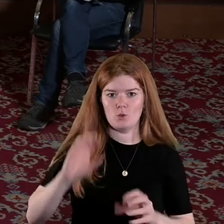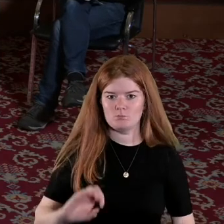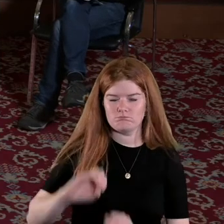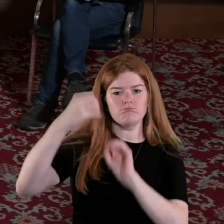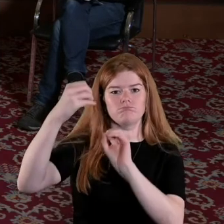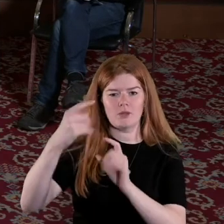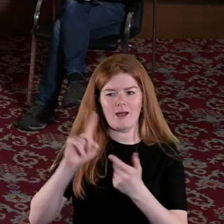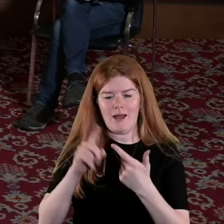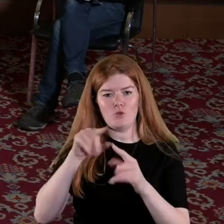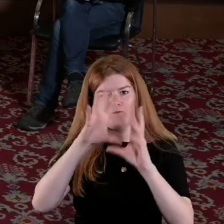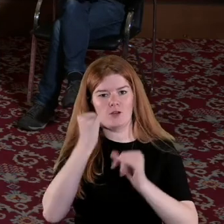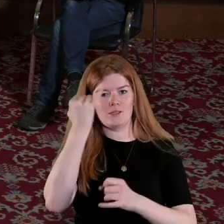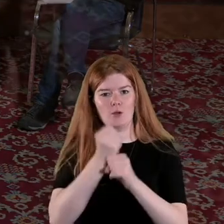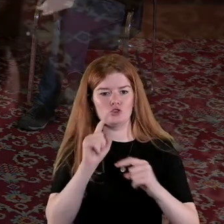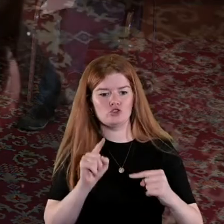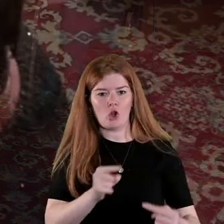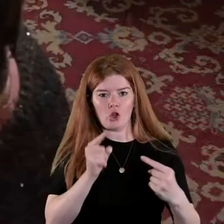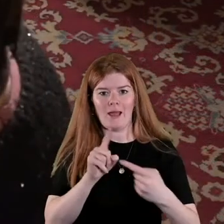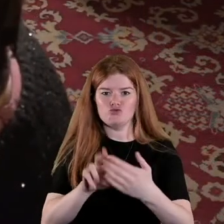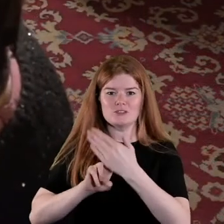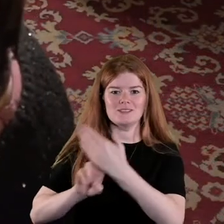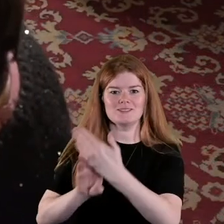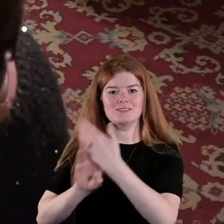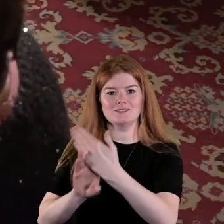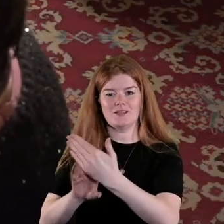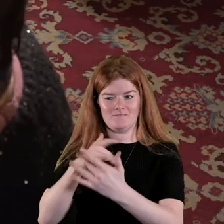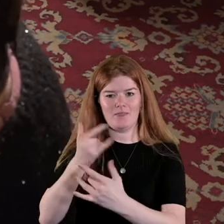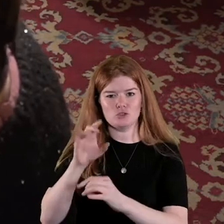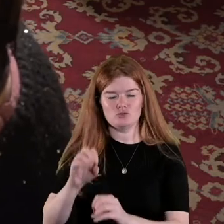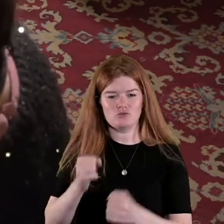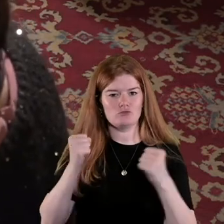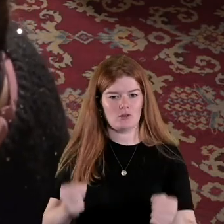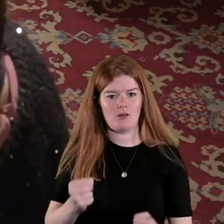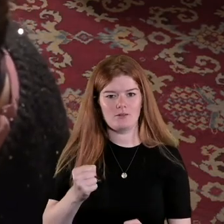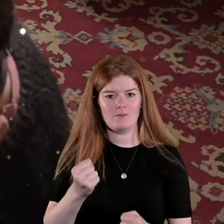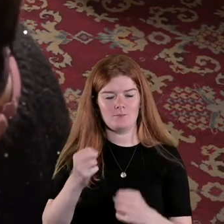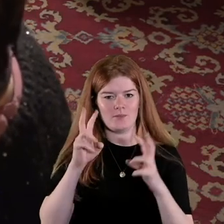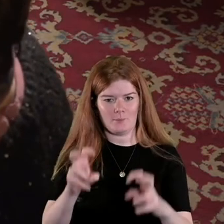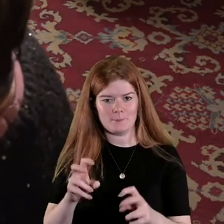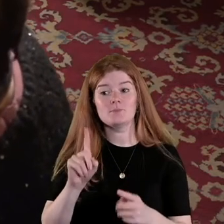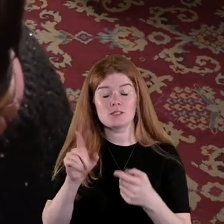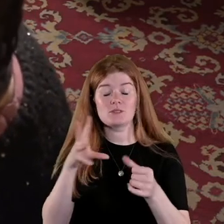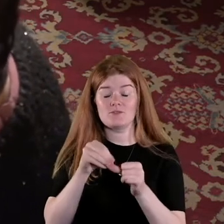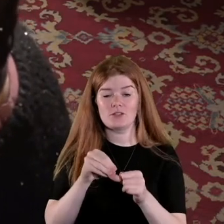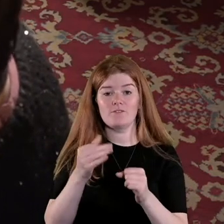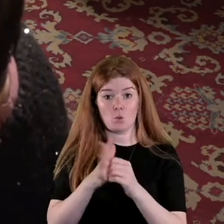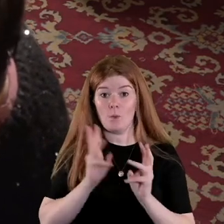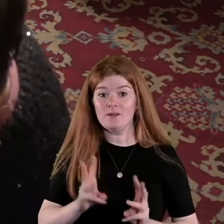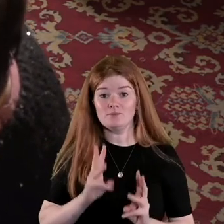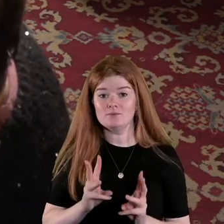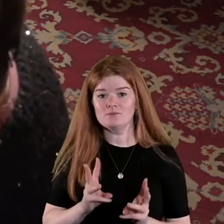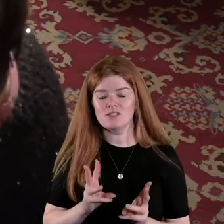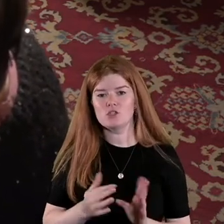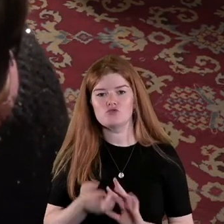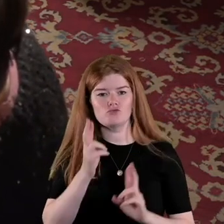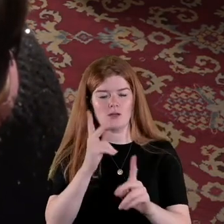idea of struggle and resistance which I think is very strong and particularly among women so